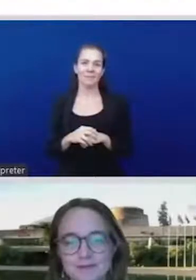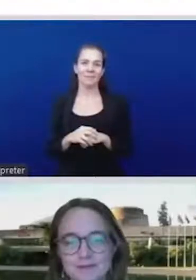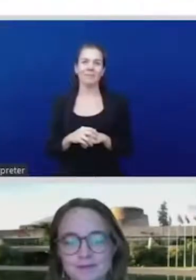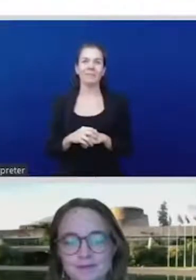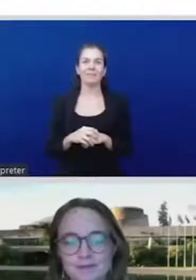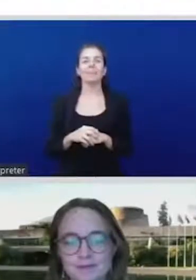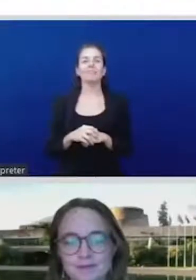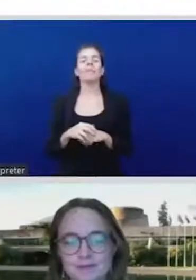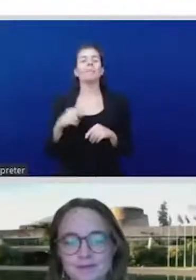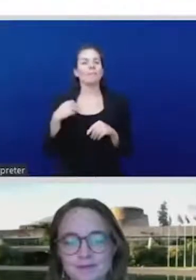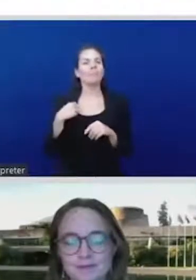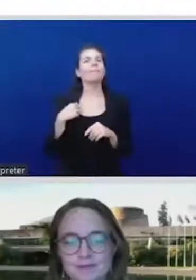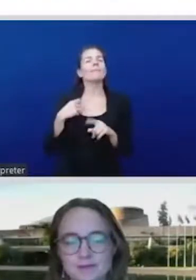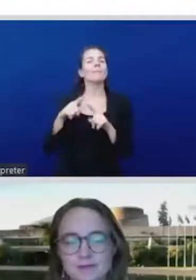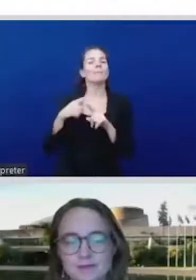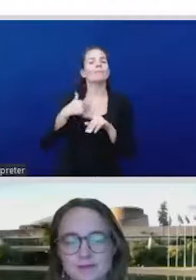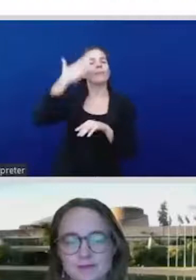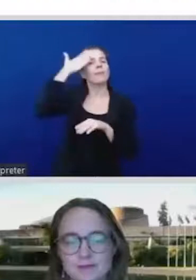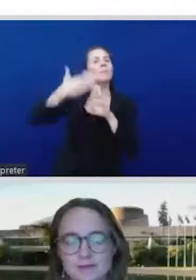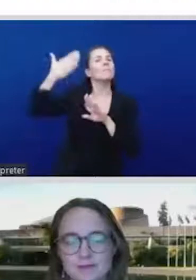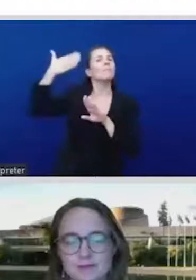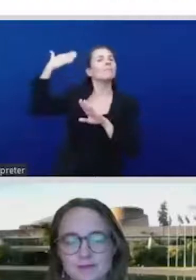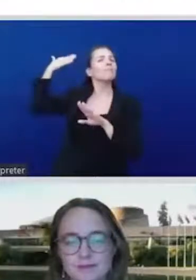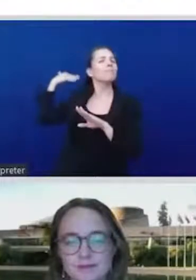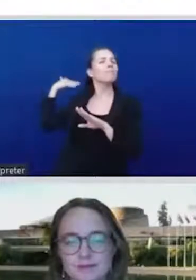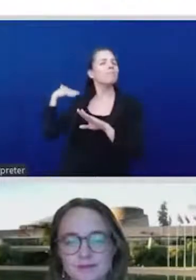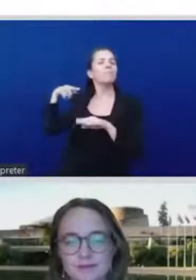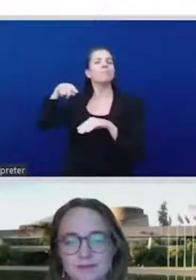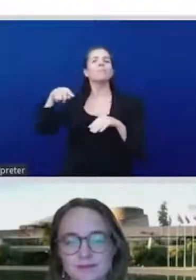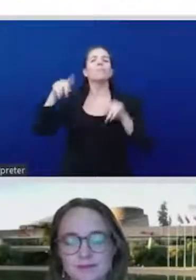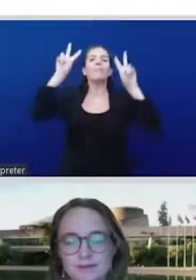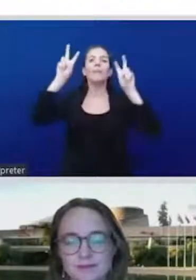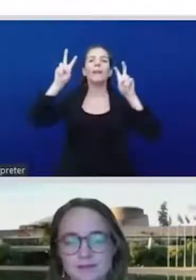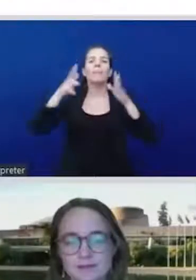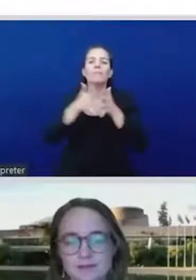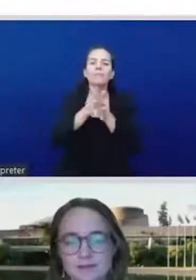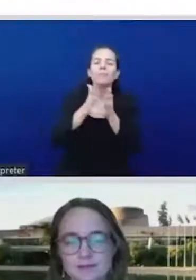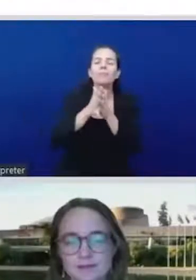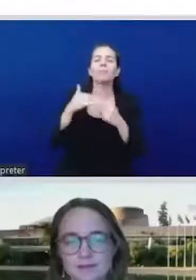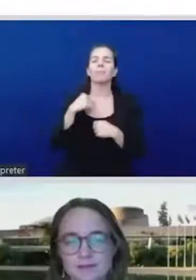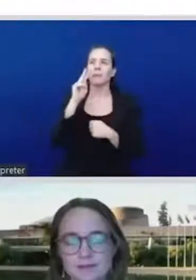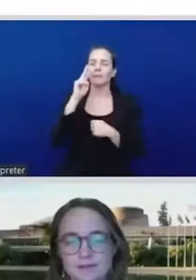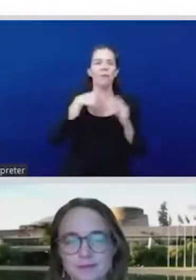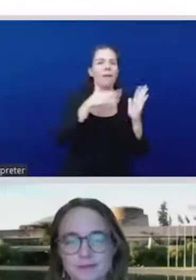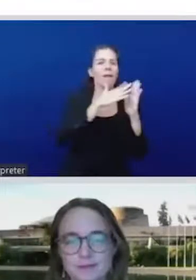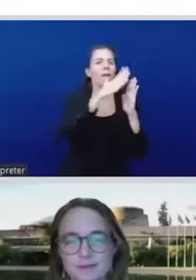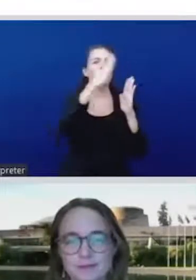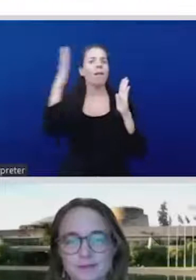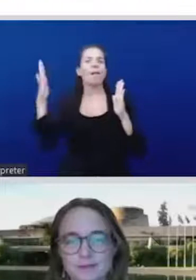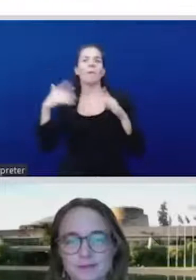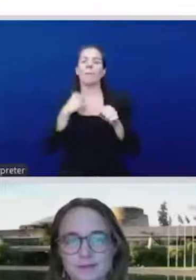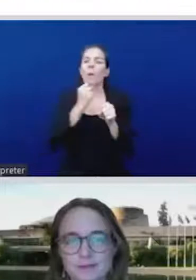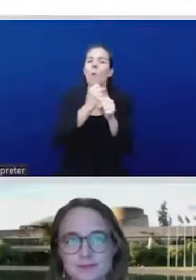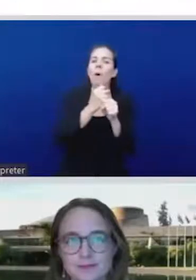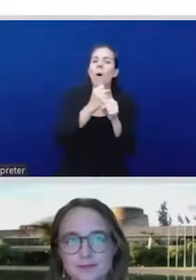World Social Forum and many of us were marked by the assassination of Marielle Franco. And the